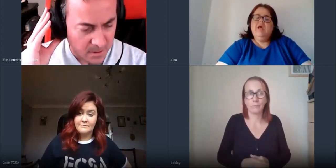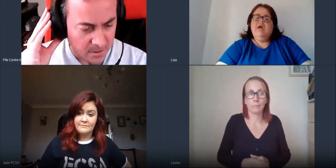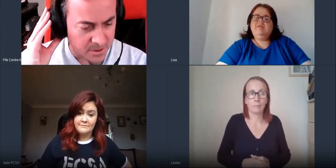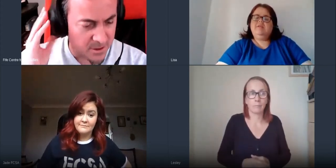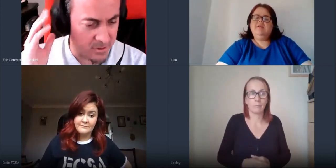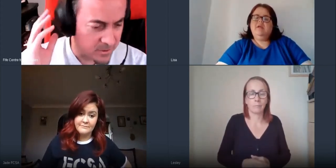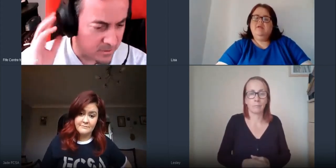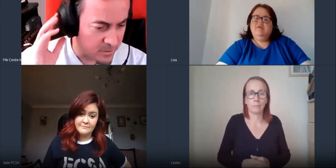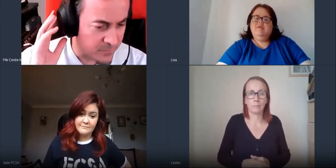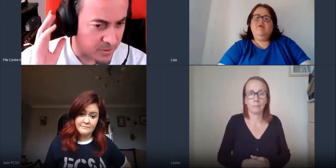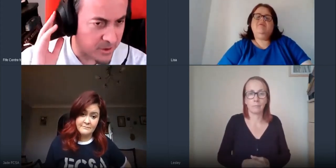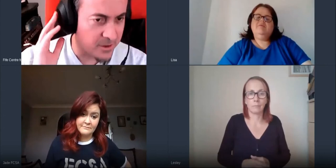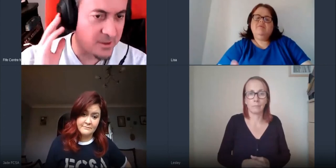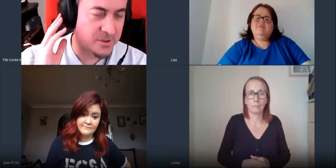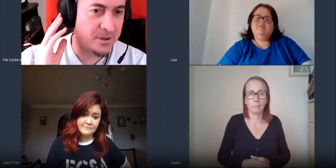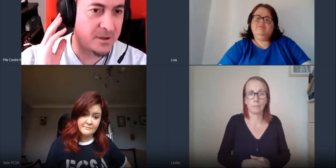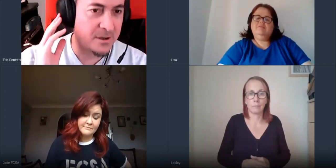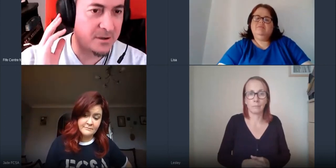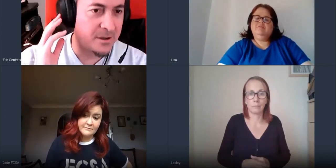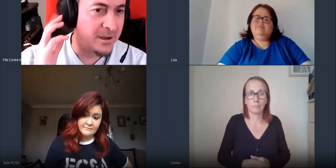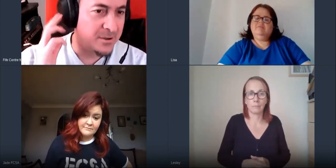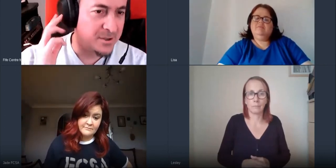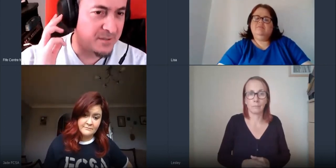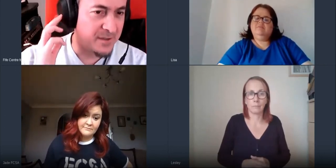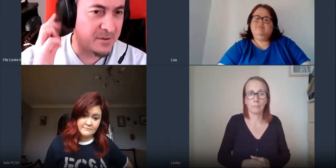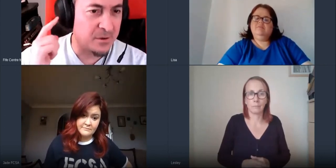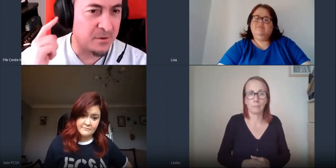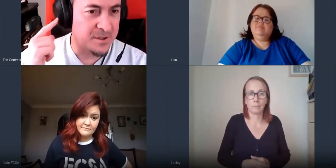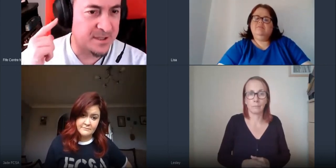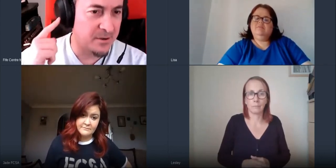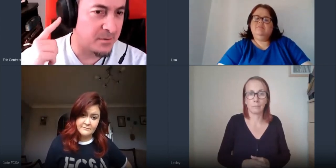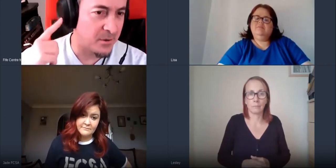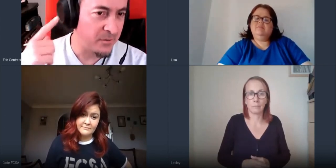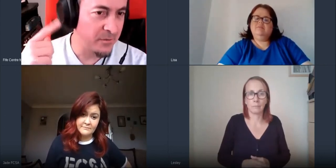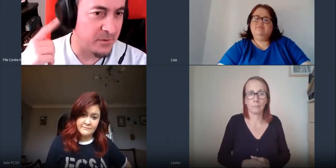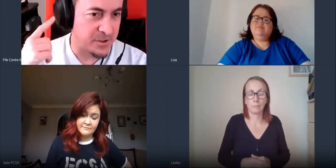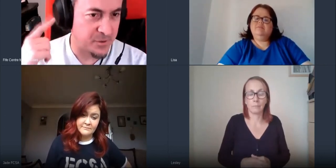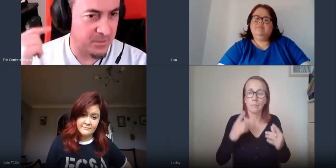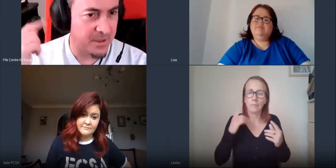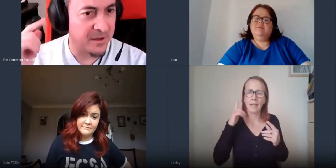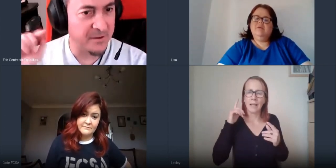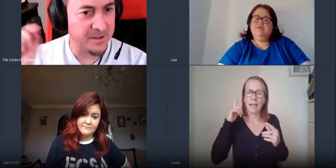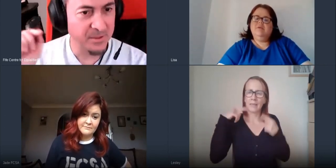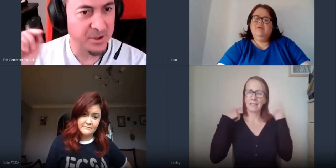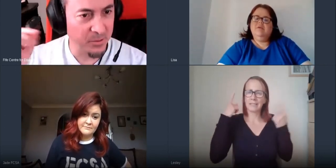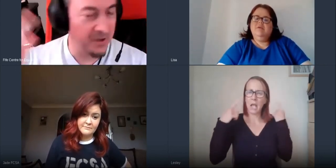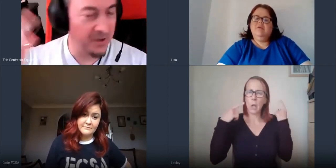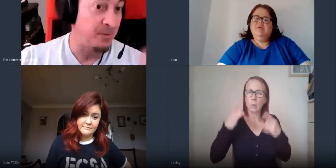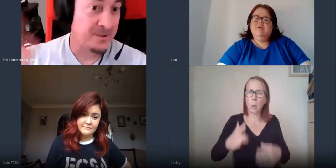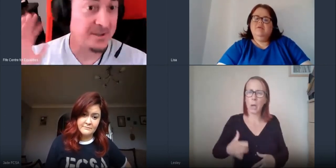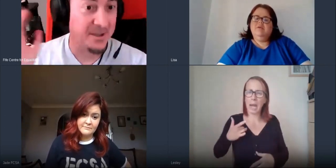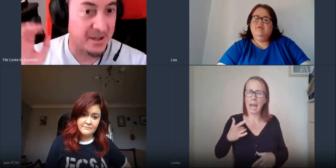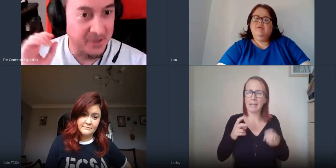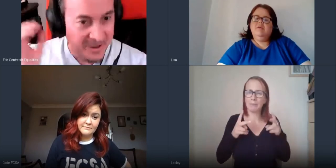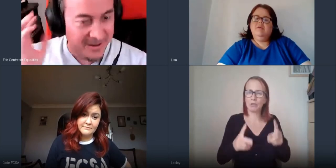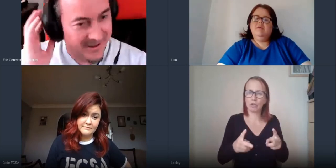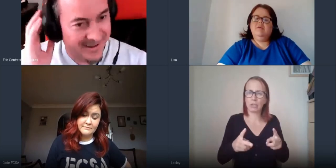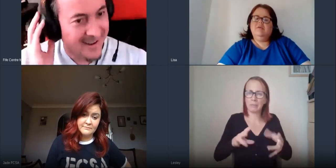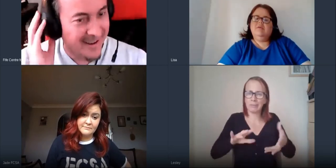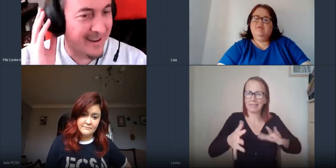just a quick note from online sorry uh just saying that the sound on the stream live is a bit choppy if anyone's listening now